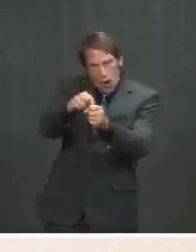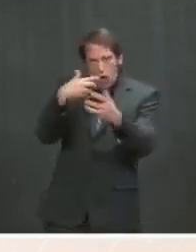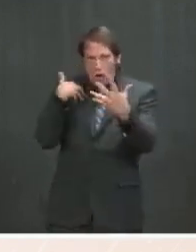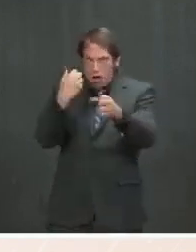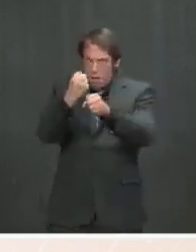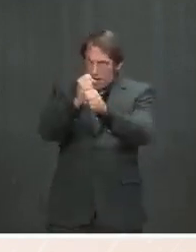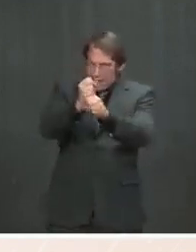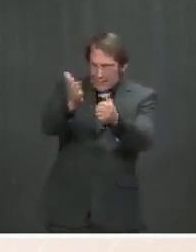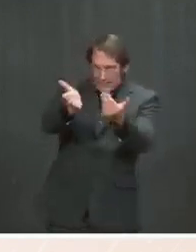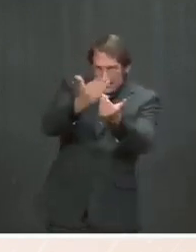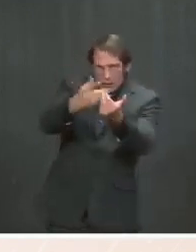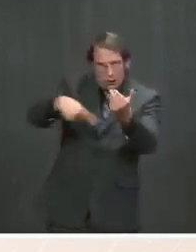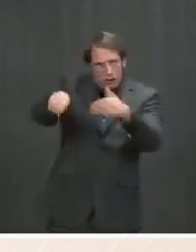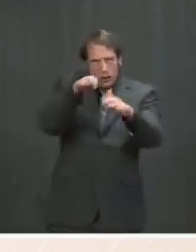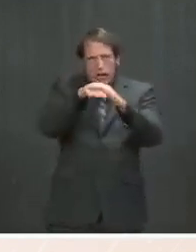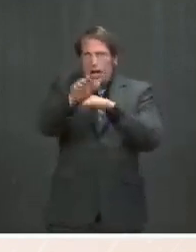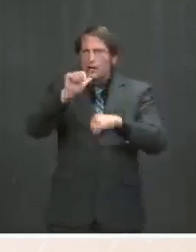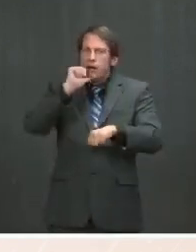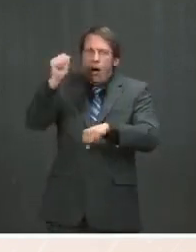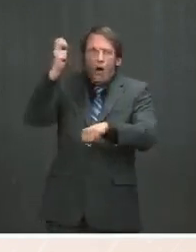express an opposition to those laws. A couple of foreign policy...